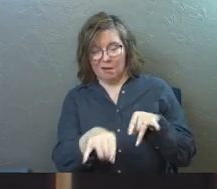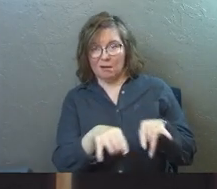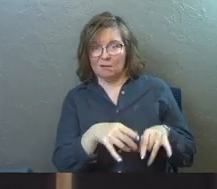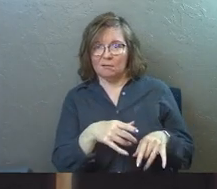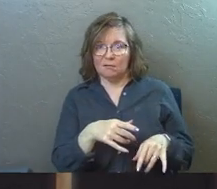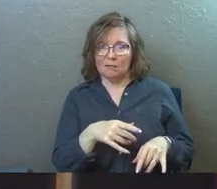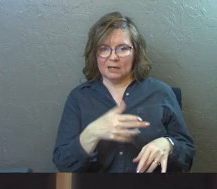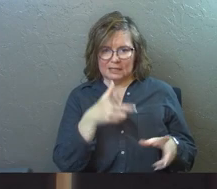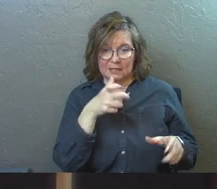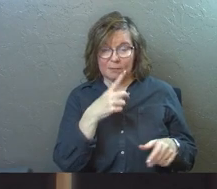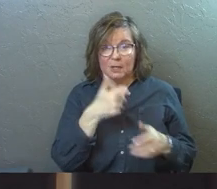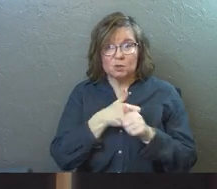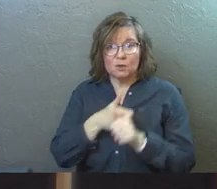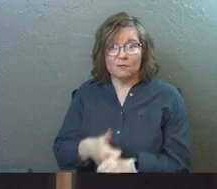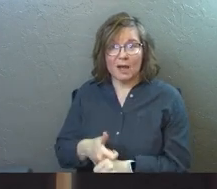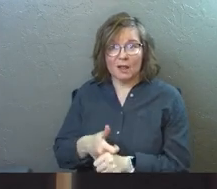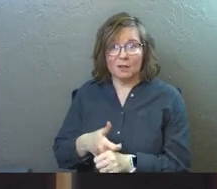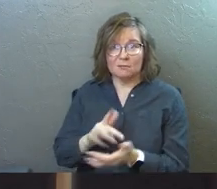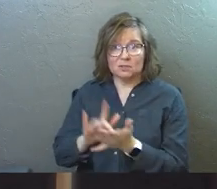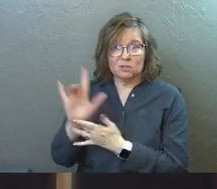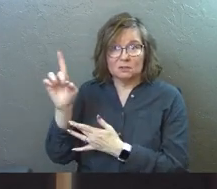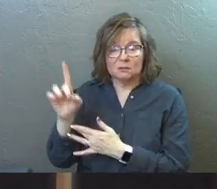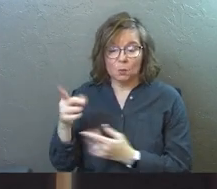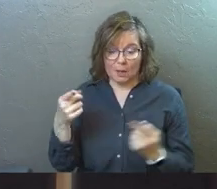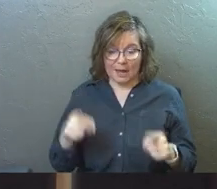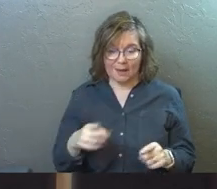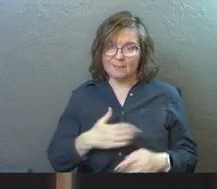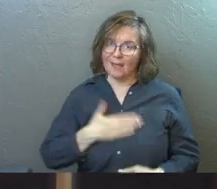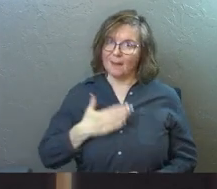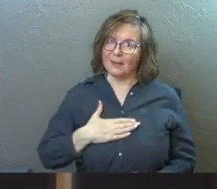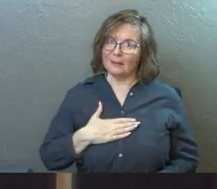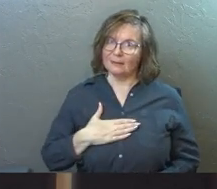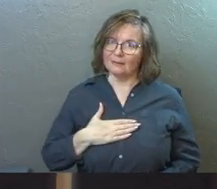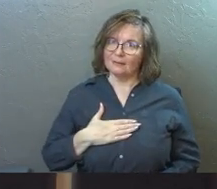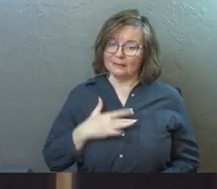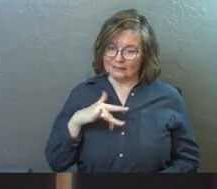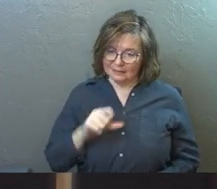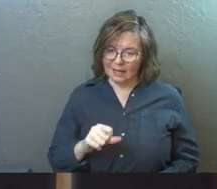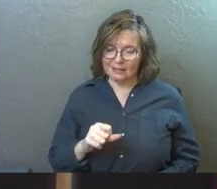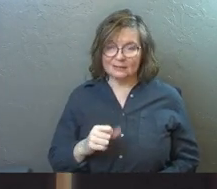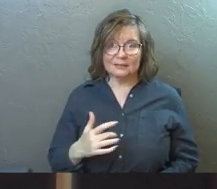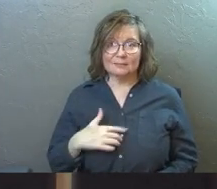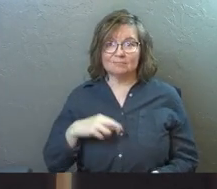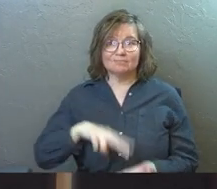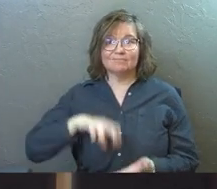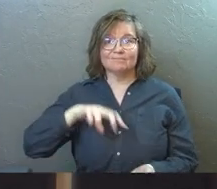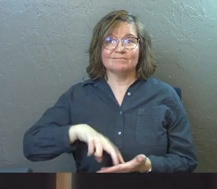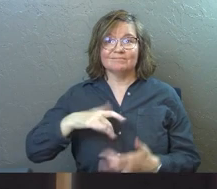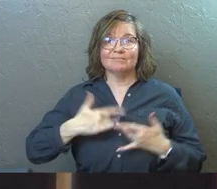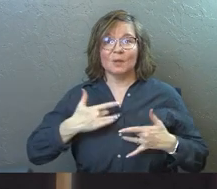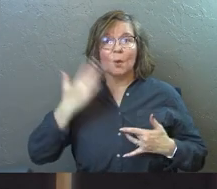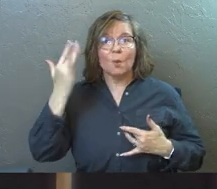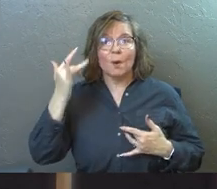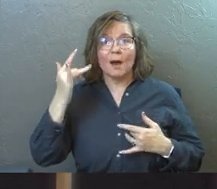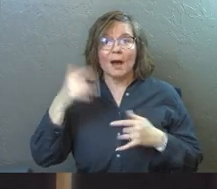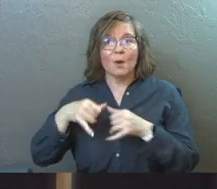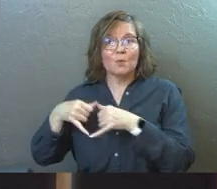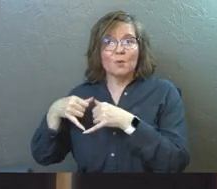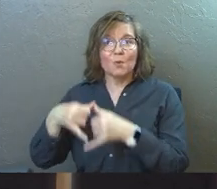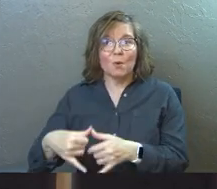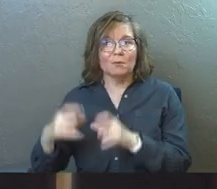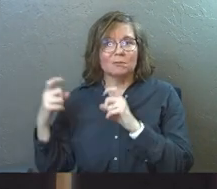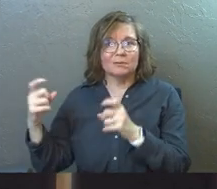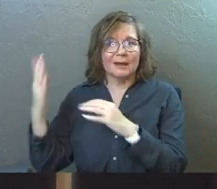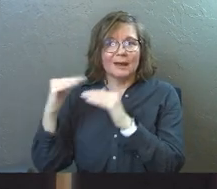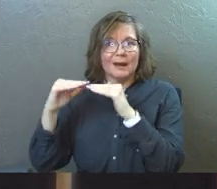because you follow the son of man. When that happens, be happy. He says, yes, leap for joy for a great reward awaits you in